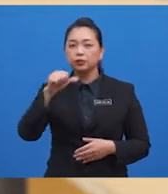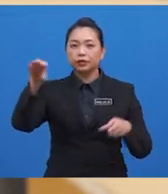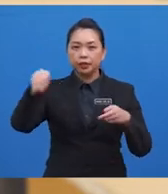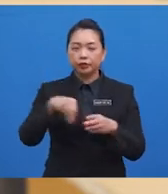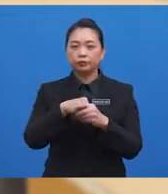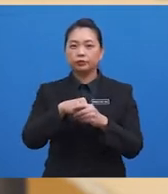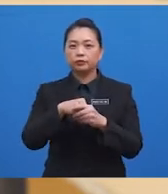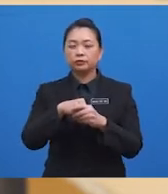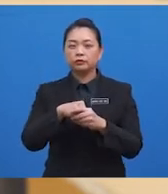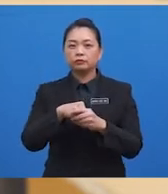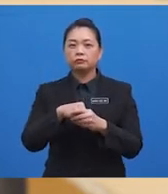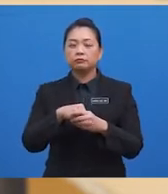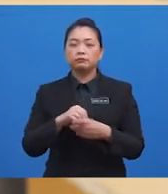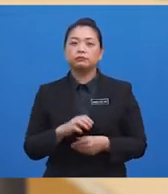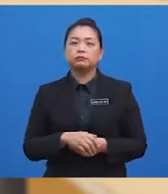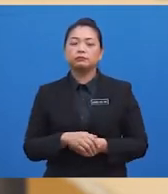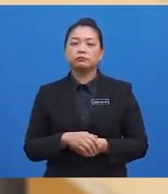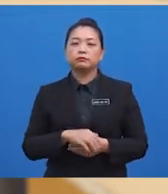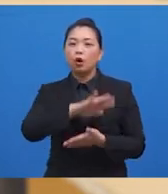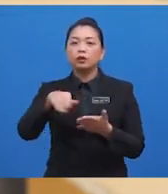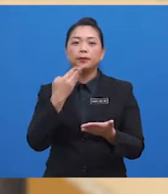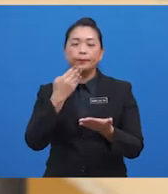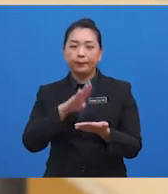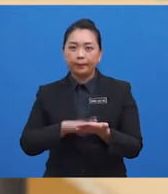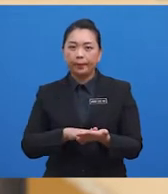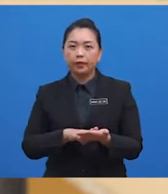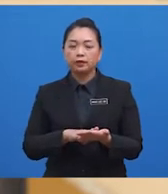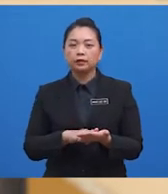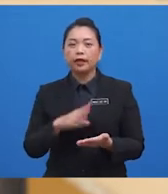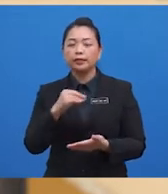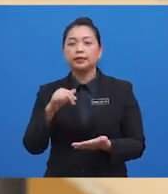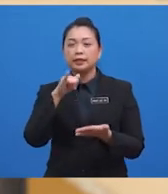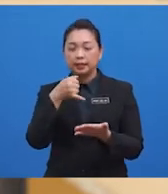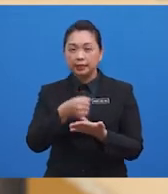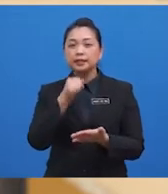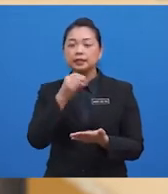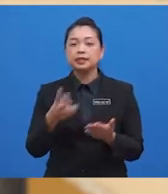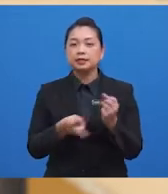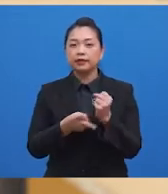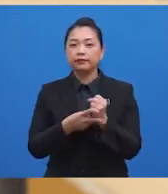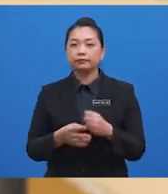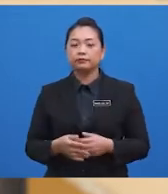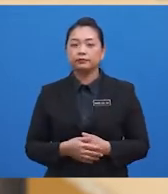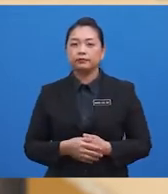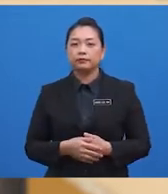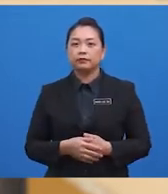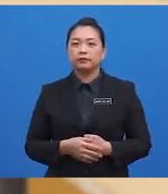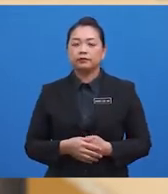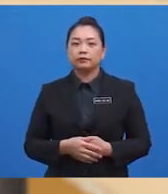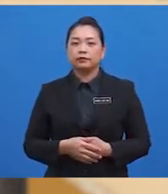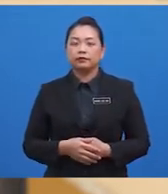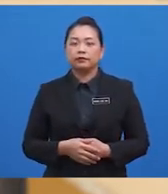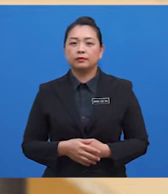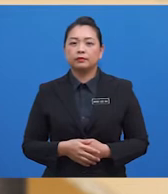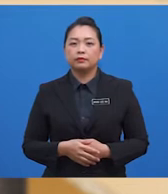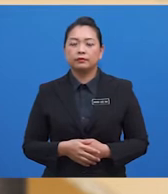the contaminants in tobacco smoke, it still isn't safe. And the number seven statement is a statement